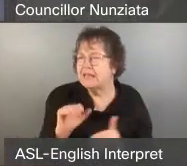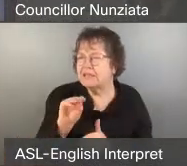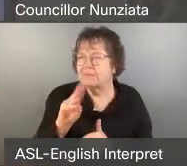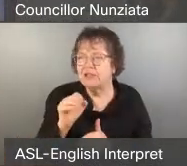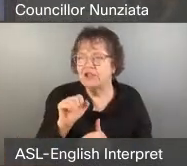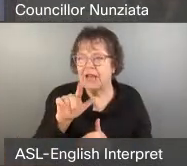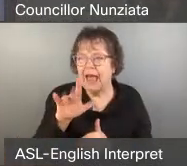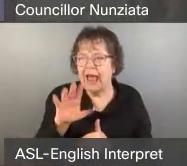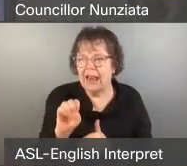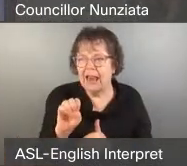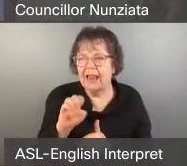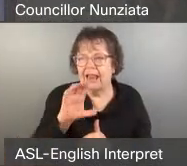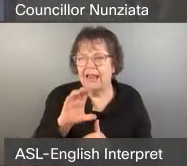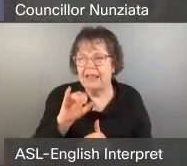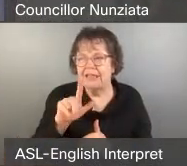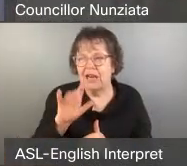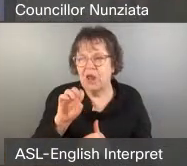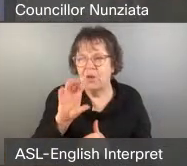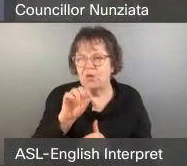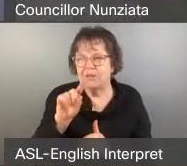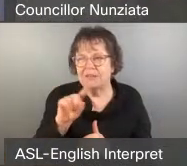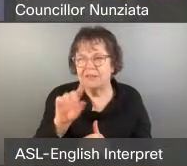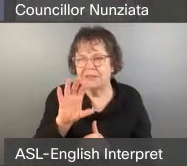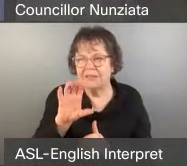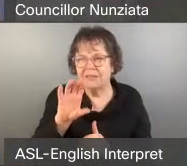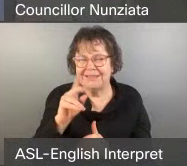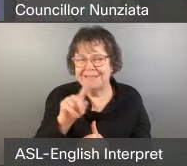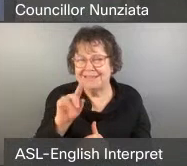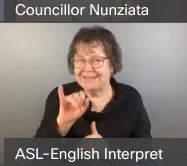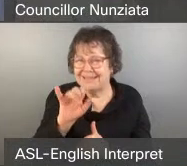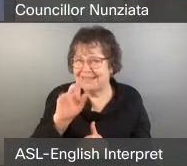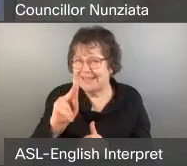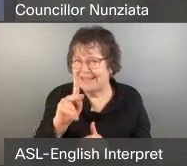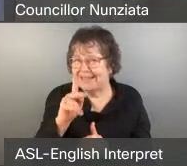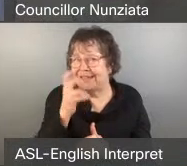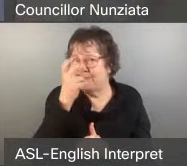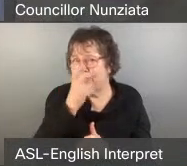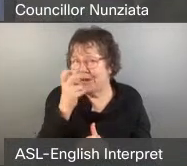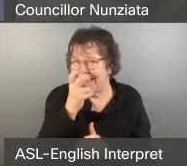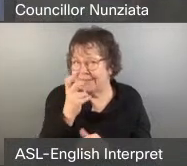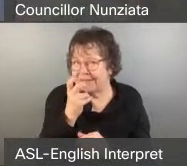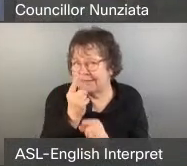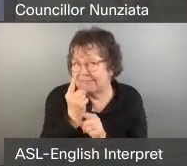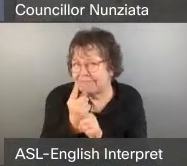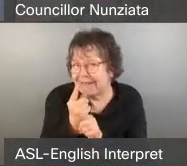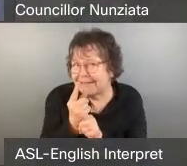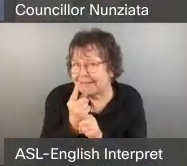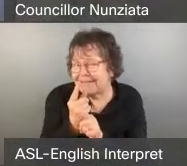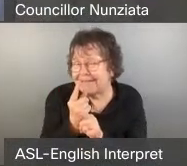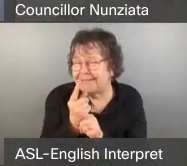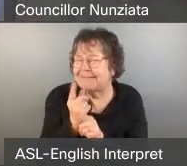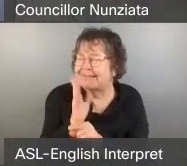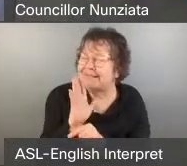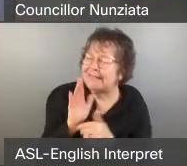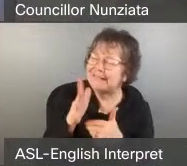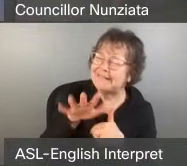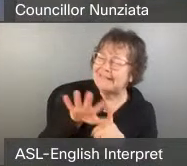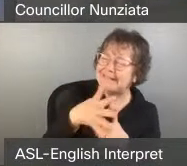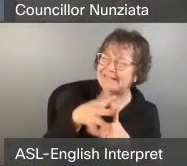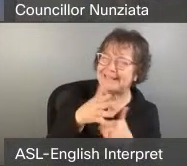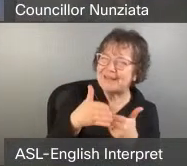Hello, can you hear me? Yeah, can hear you. Did I pronounce your name okay? Cilocic, close. We'll it right next time.